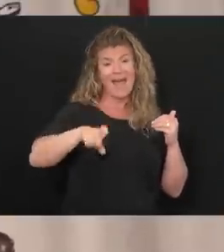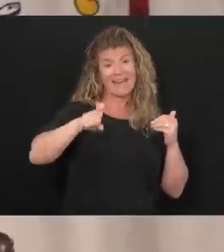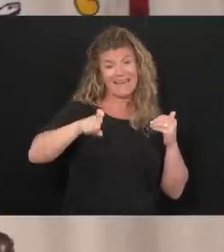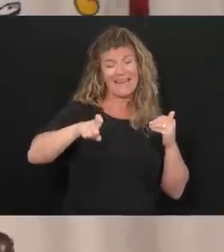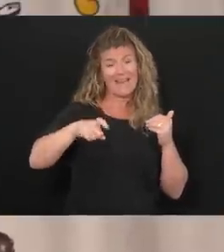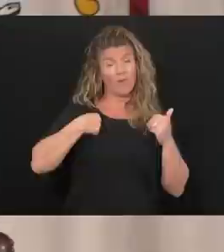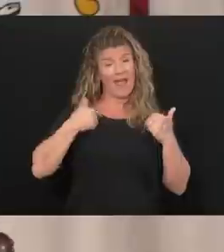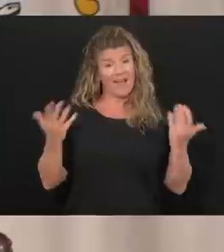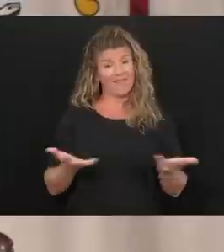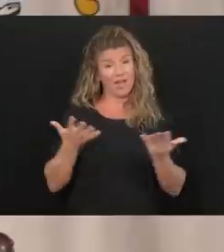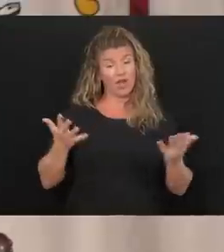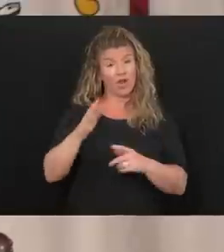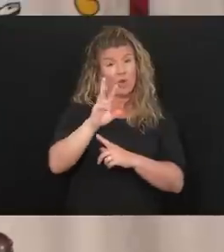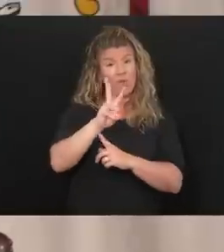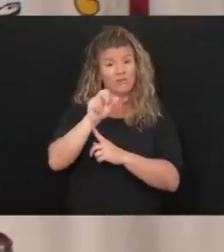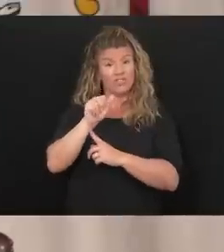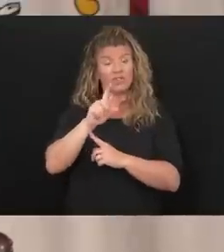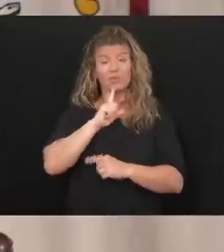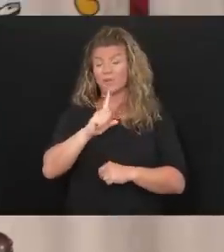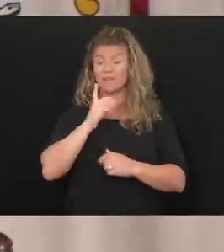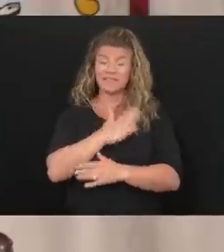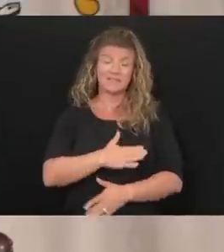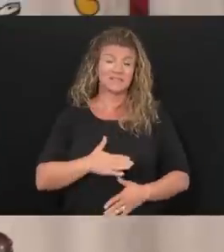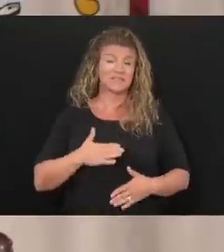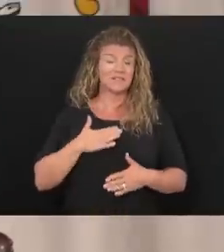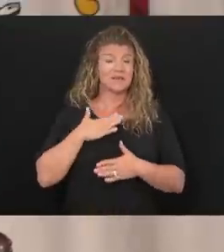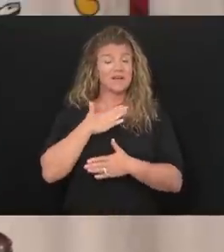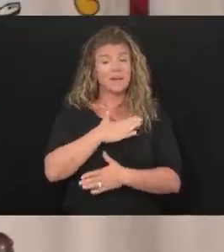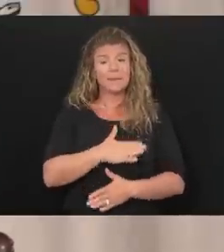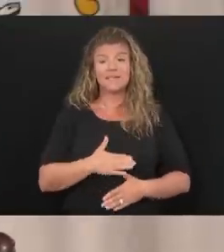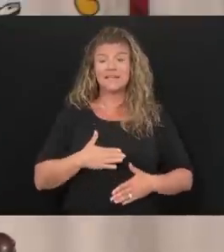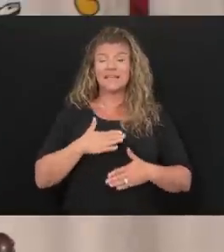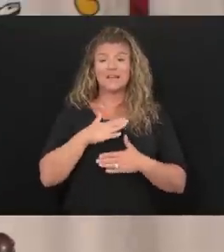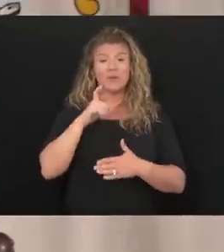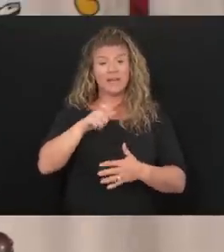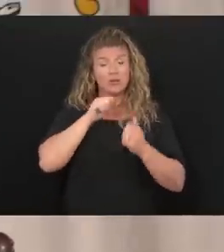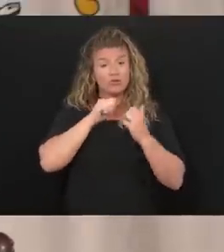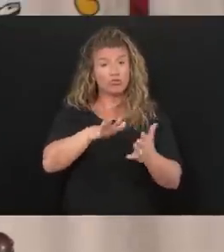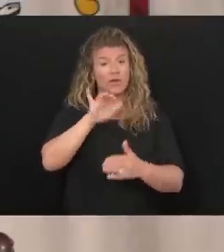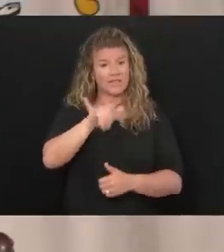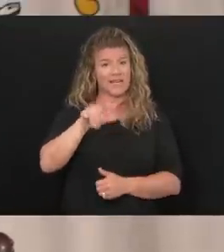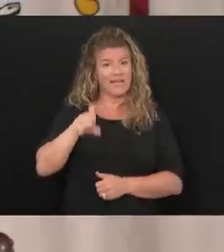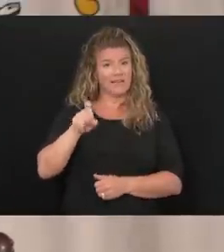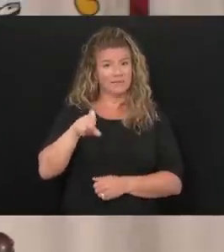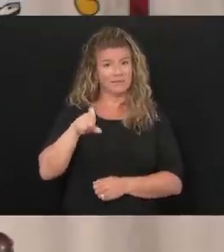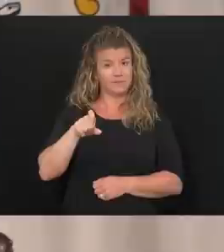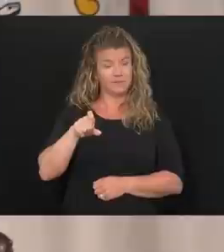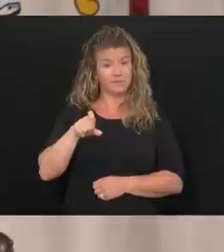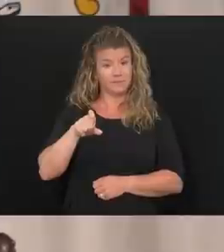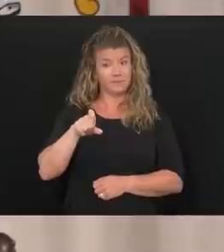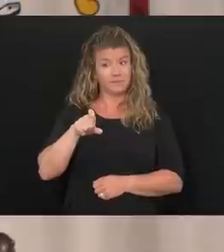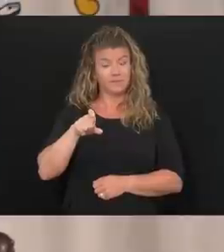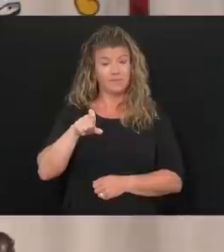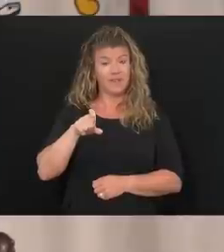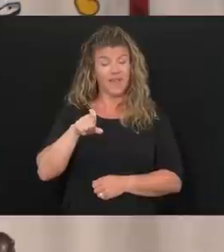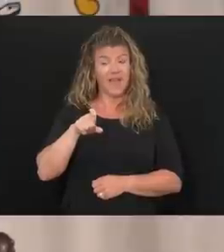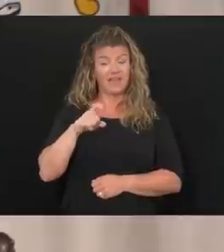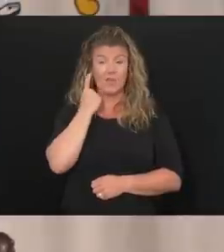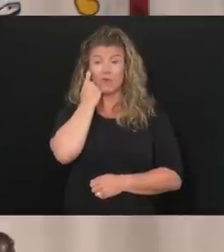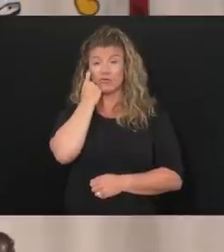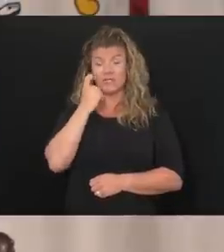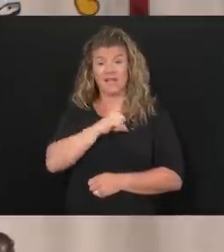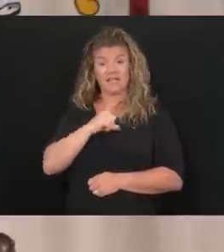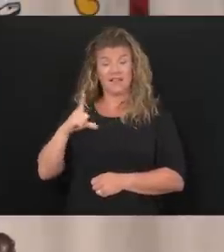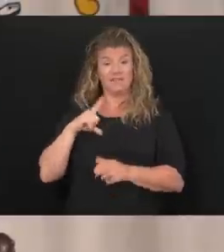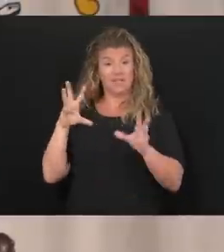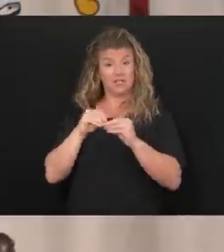in West Virginia, and please, please, let's address the need. In the last legislative session, we